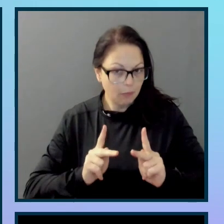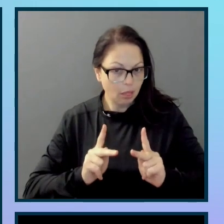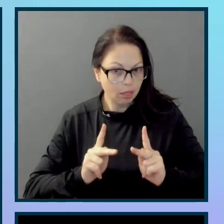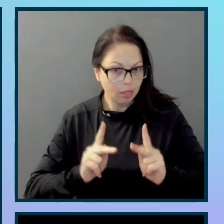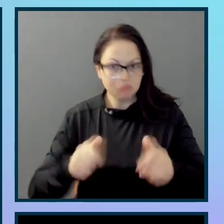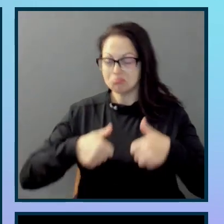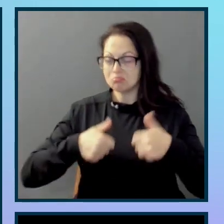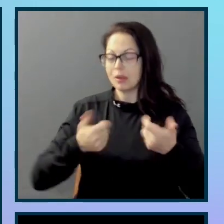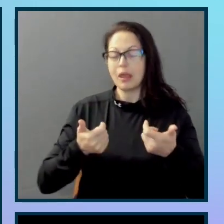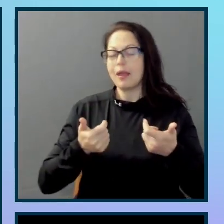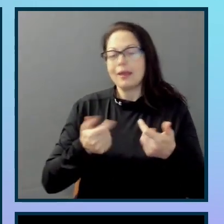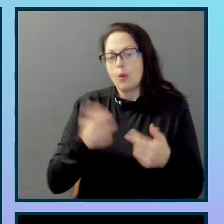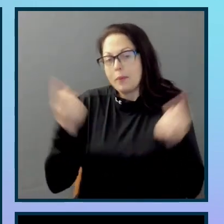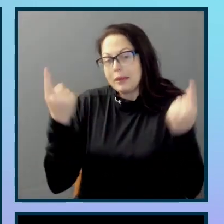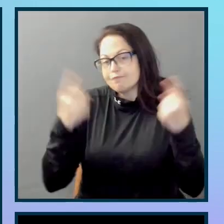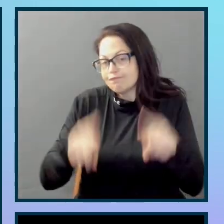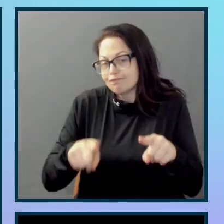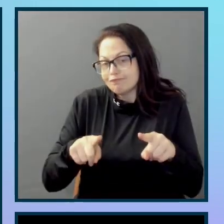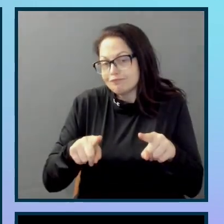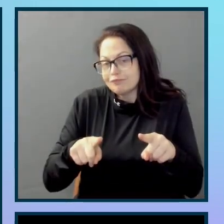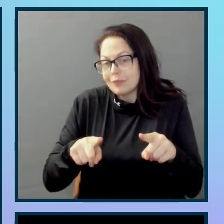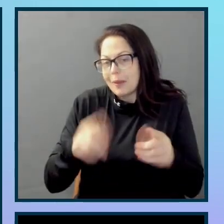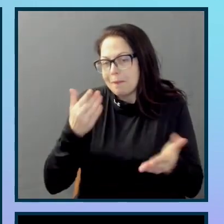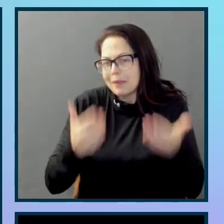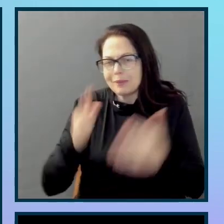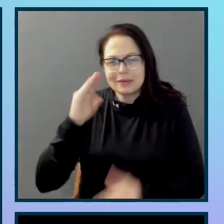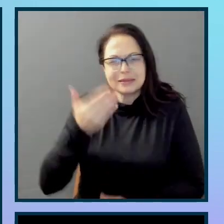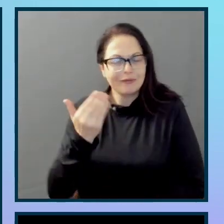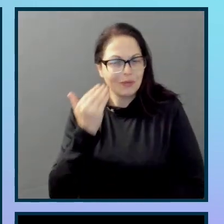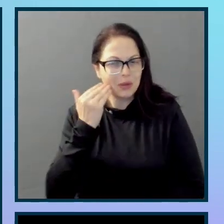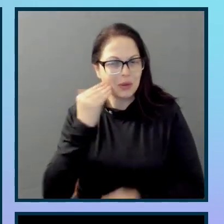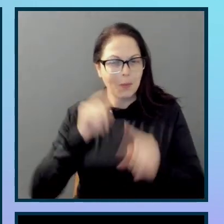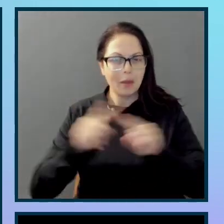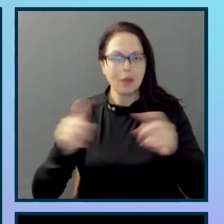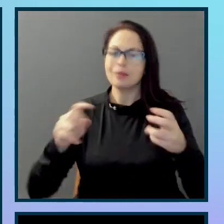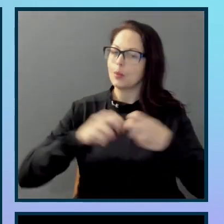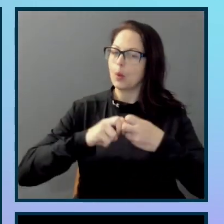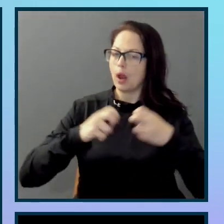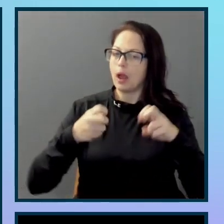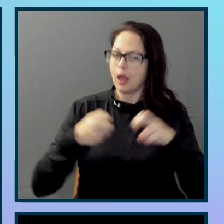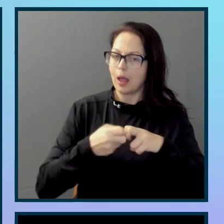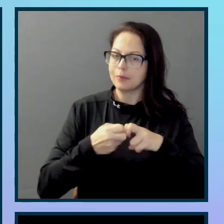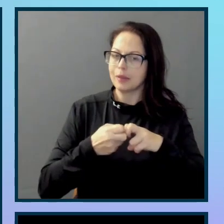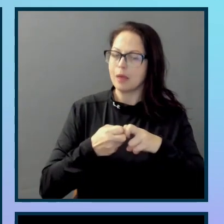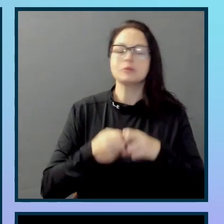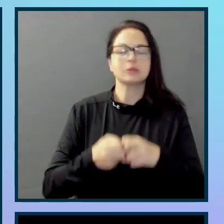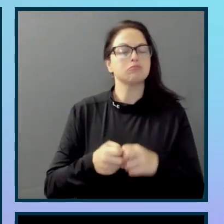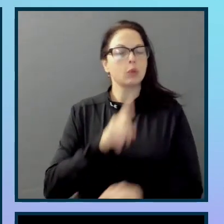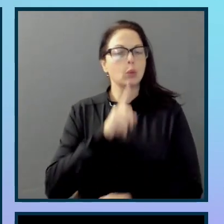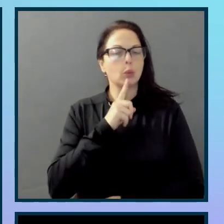no matter how familiar they may seem. But the problems are for the most part very real indeed.